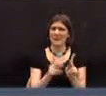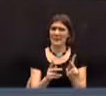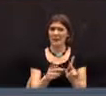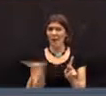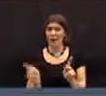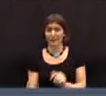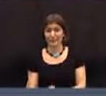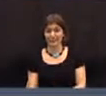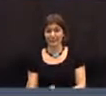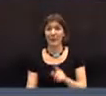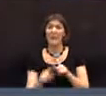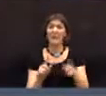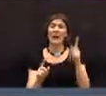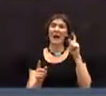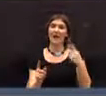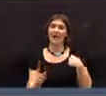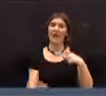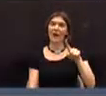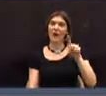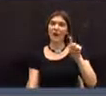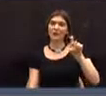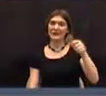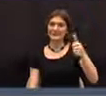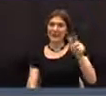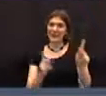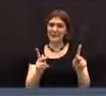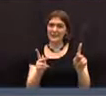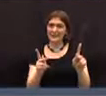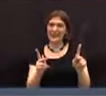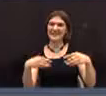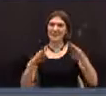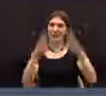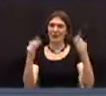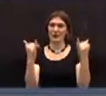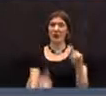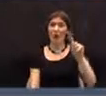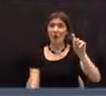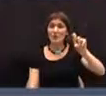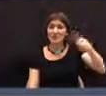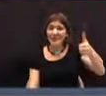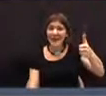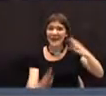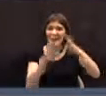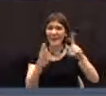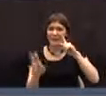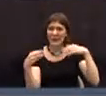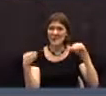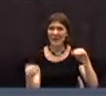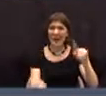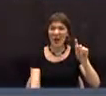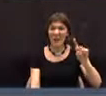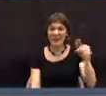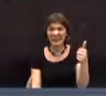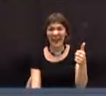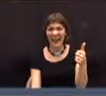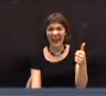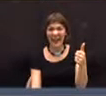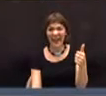there's 110 houses on the market right now. 110. That's all economic